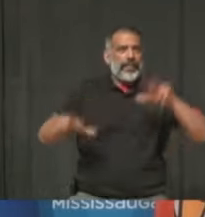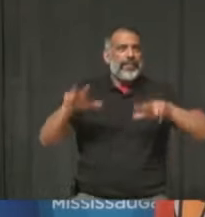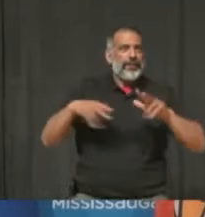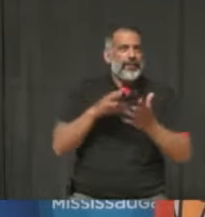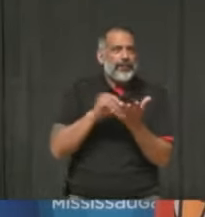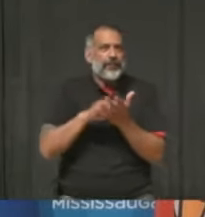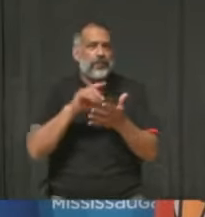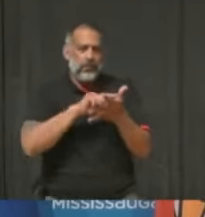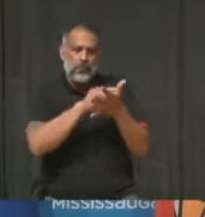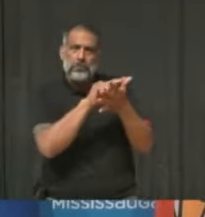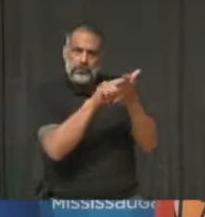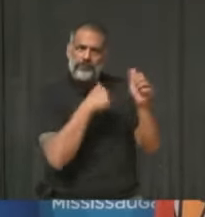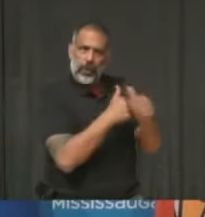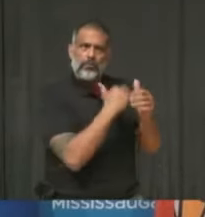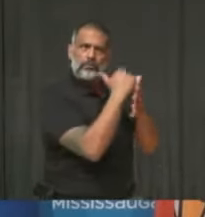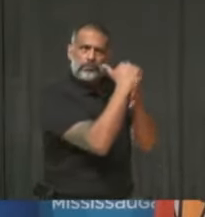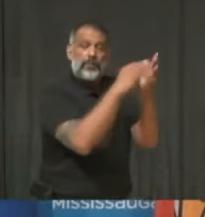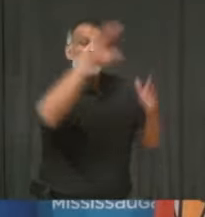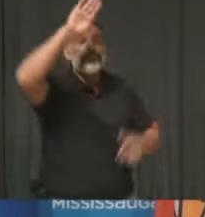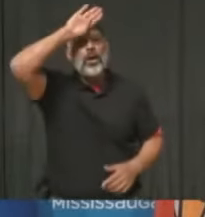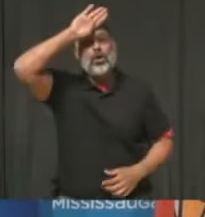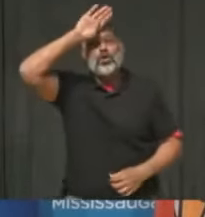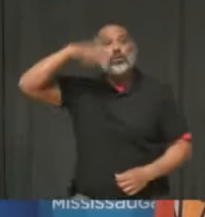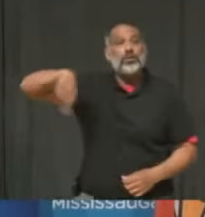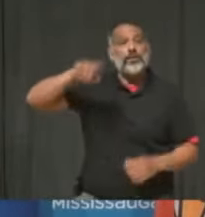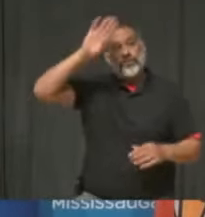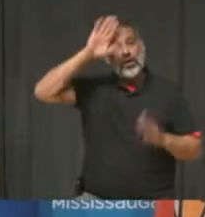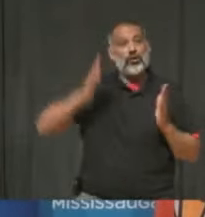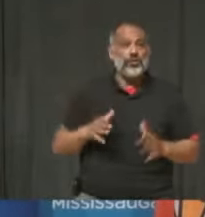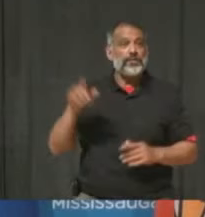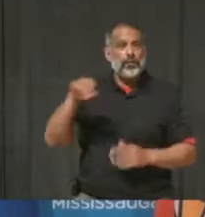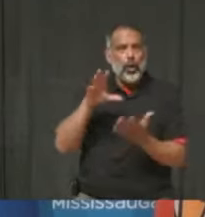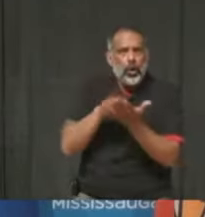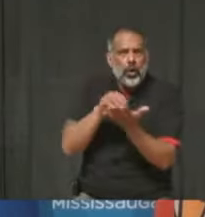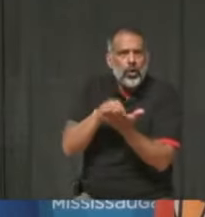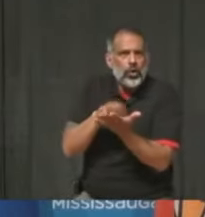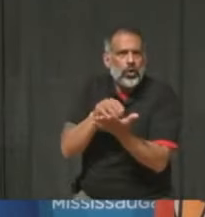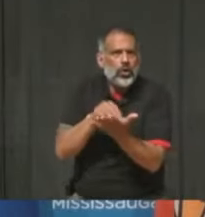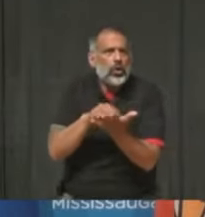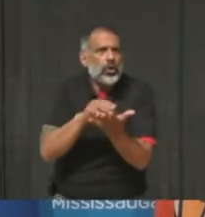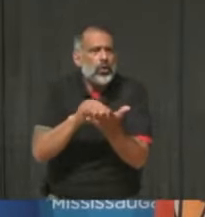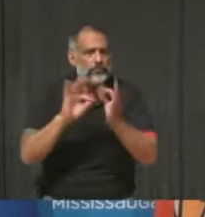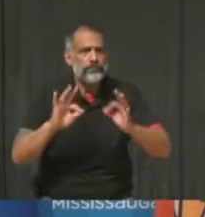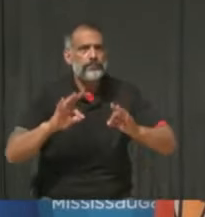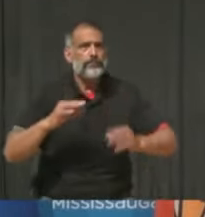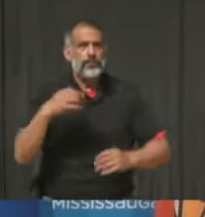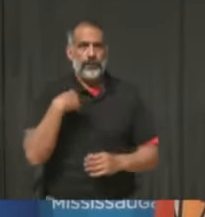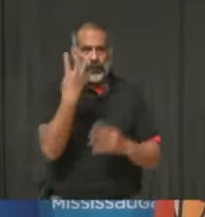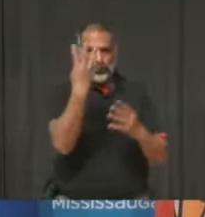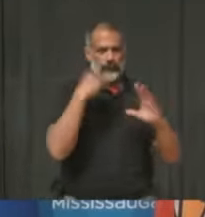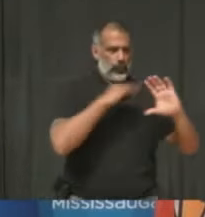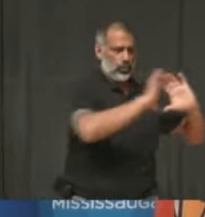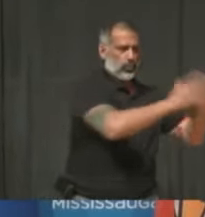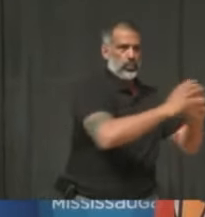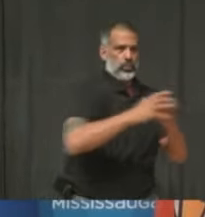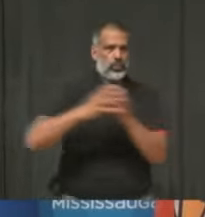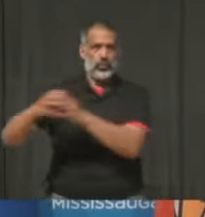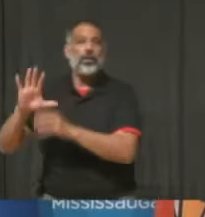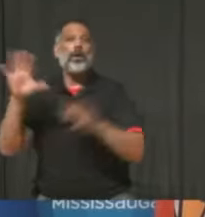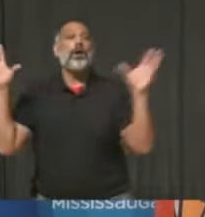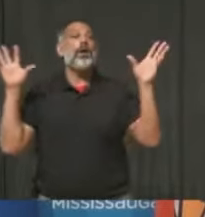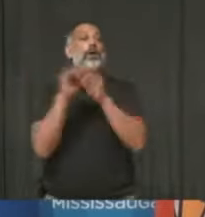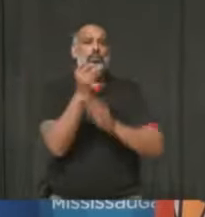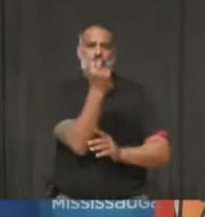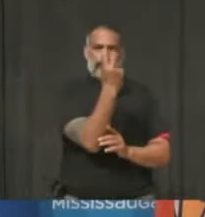positions that our firefighters are supporting. So we have four different platoons with 12 firefighters on each platoon,